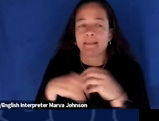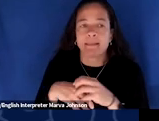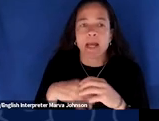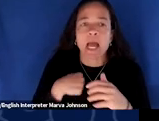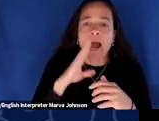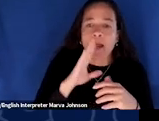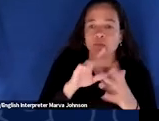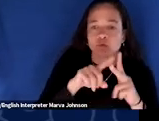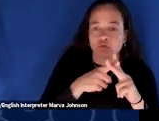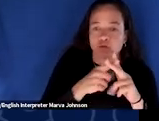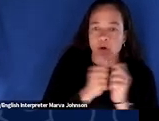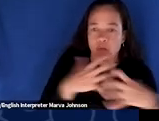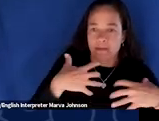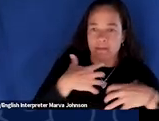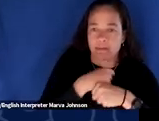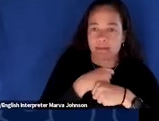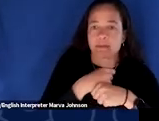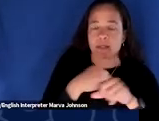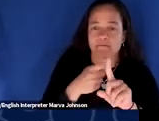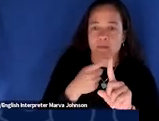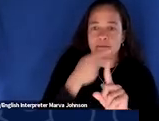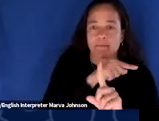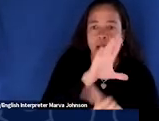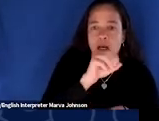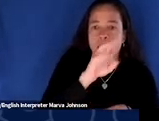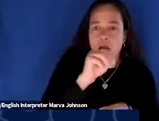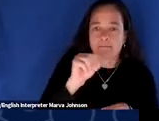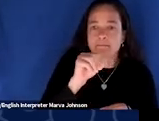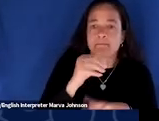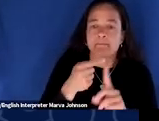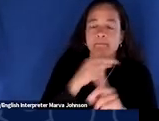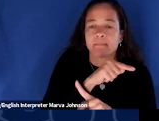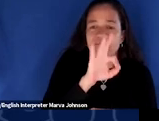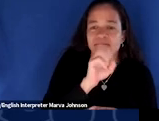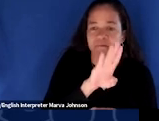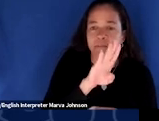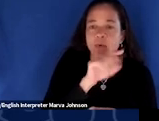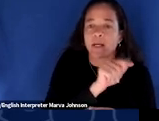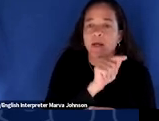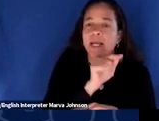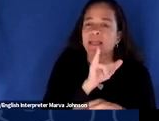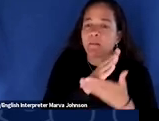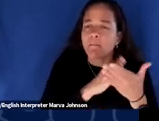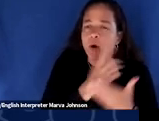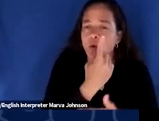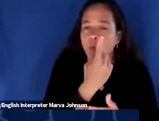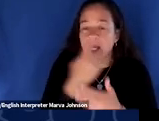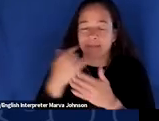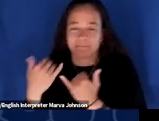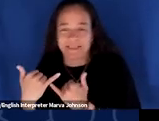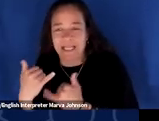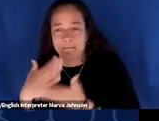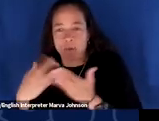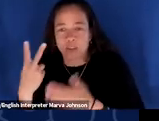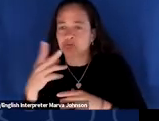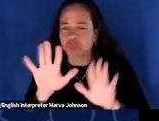uh the com net webinar that i gave back in february um that was sort of part one and today is part two it doesn't matter if